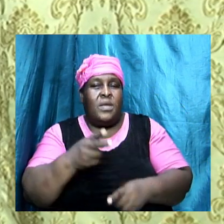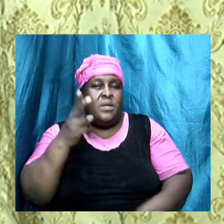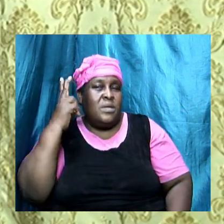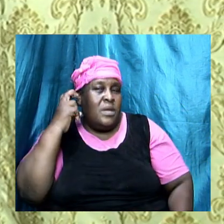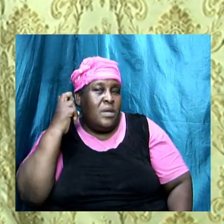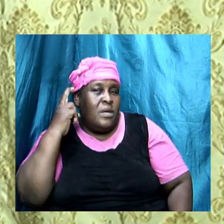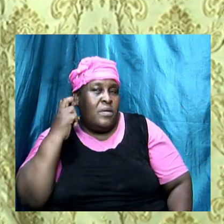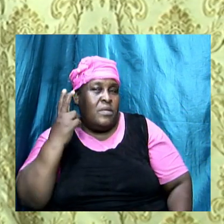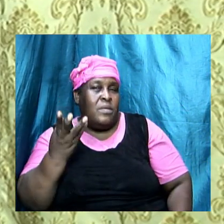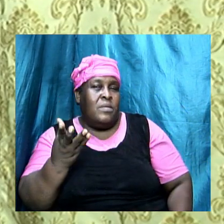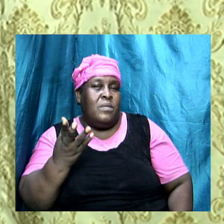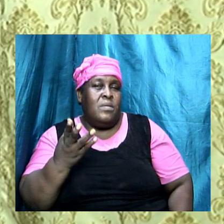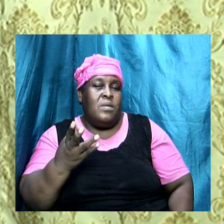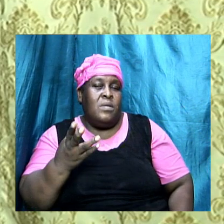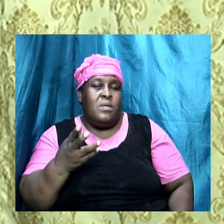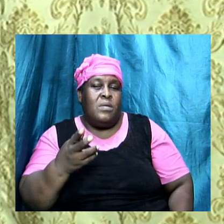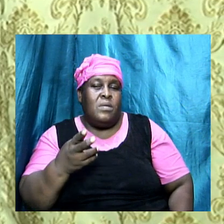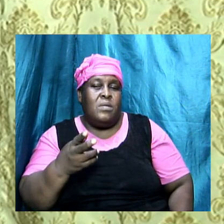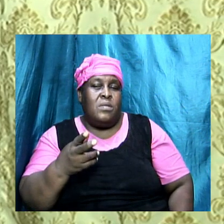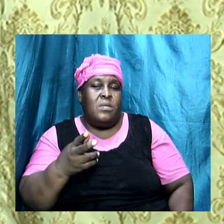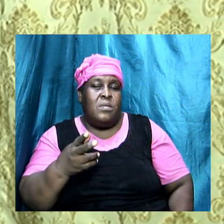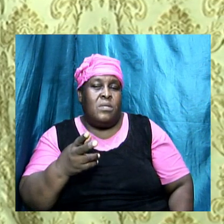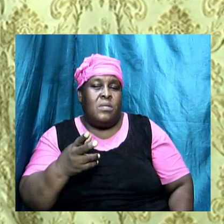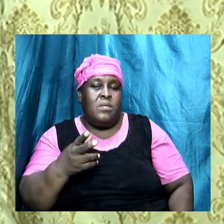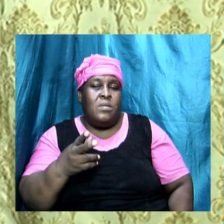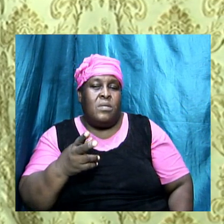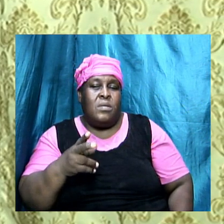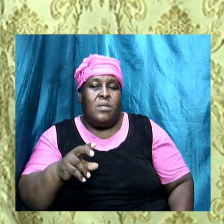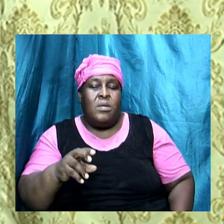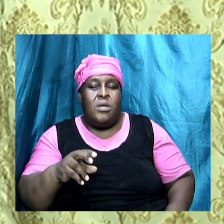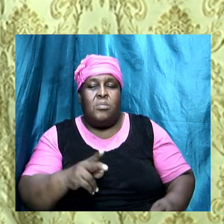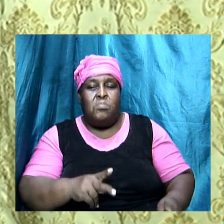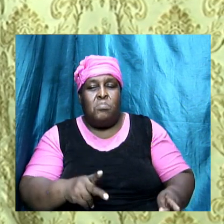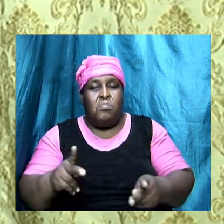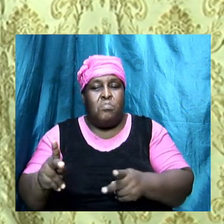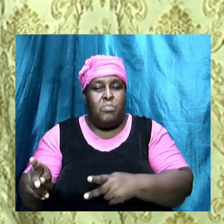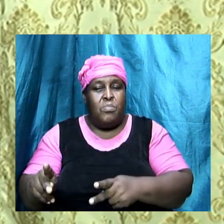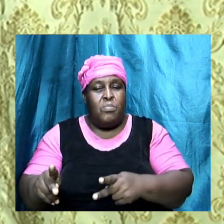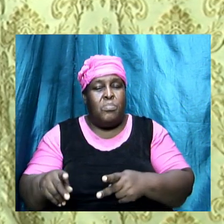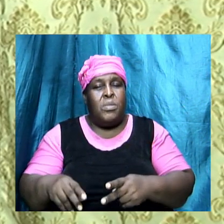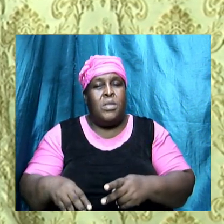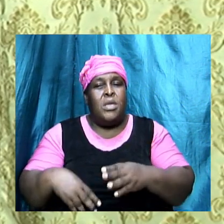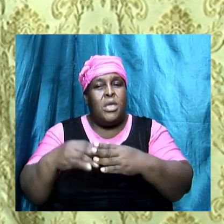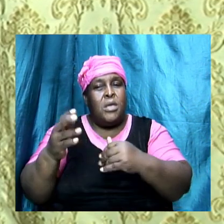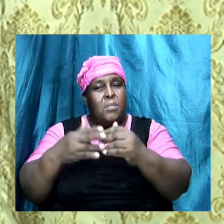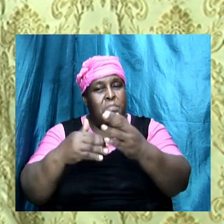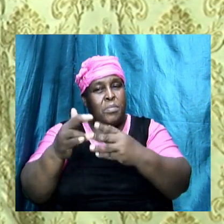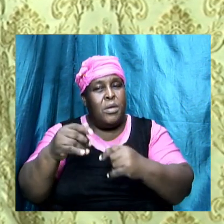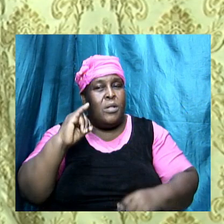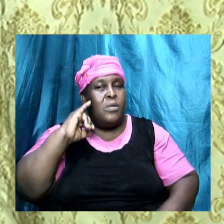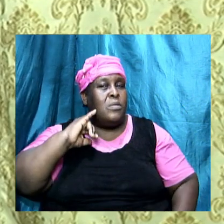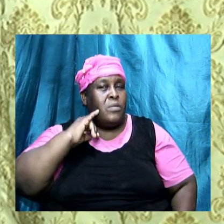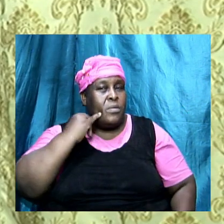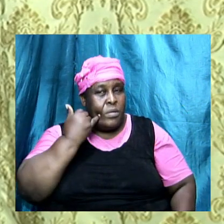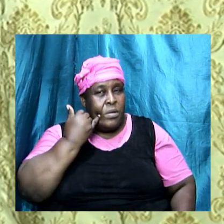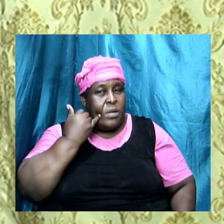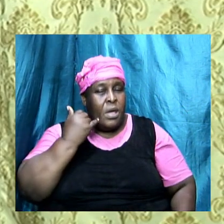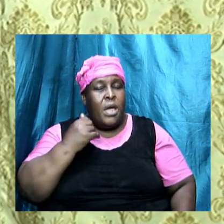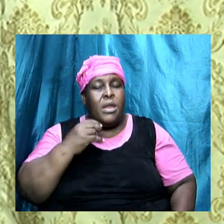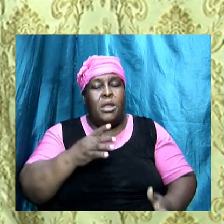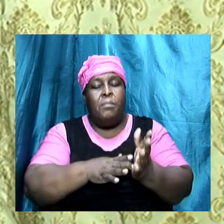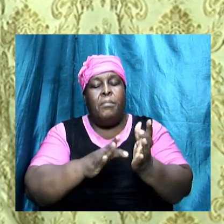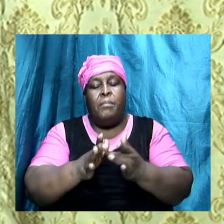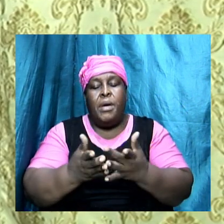thing what it does it promotes covetousness and we know that the bible talks against covetousness and